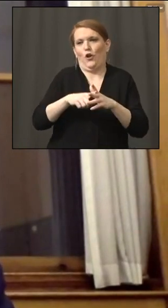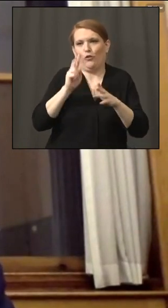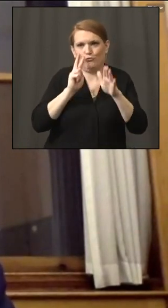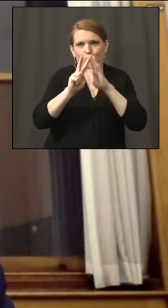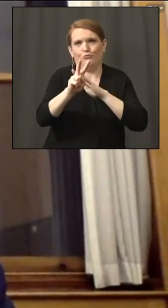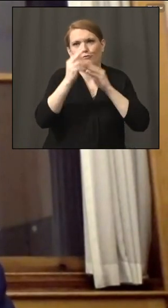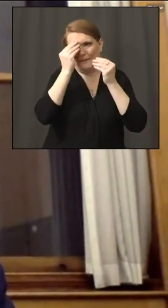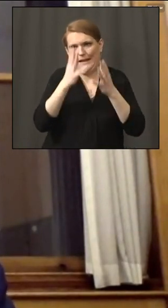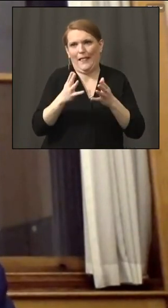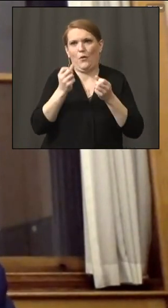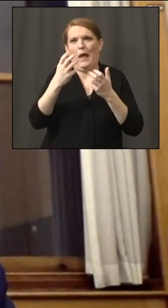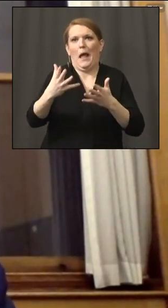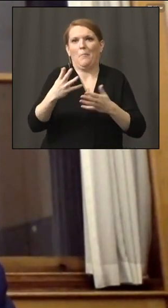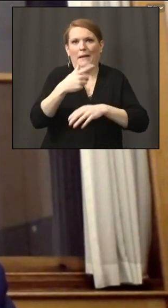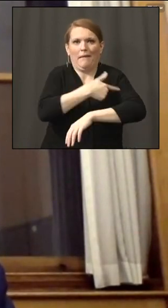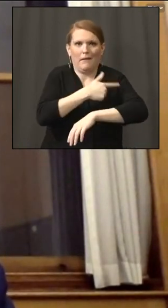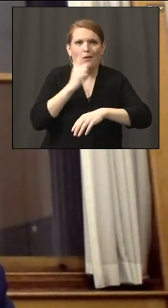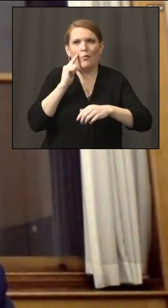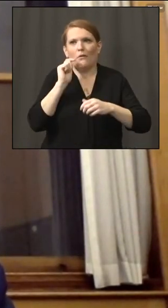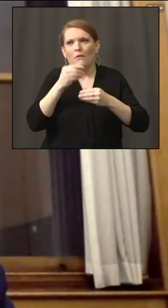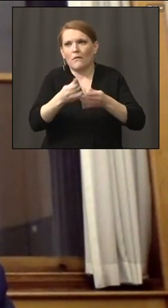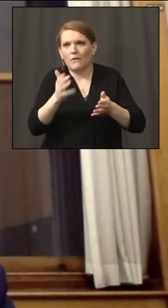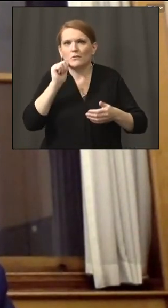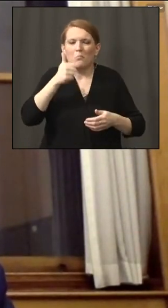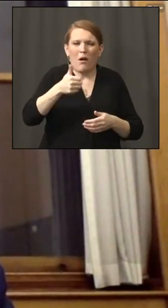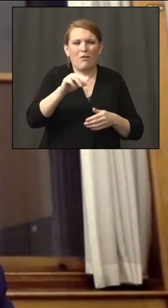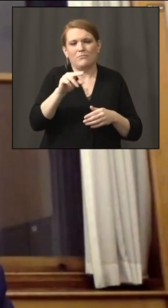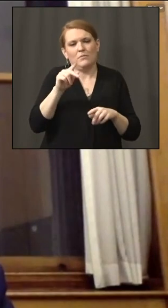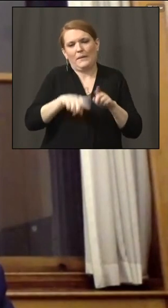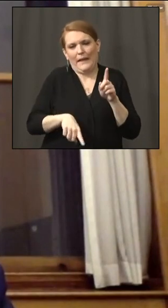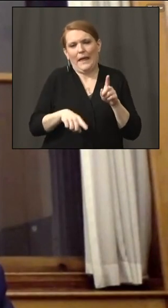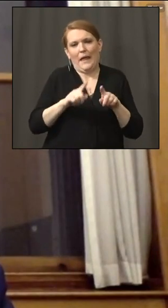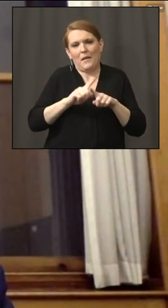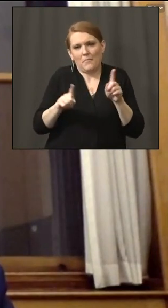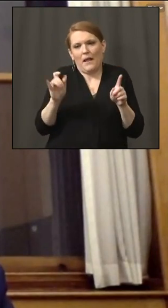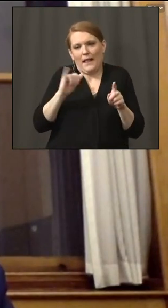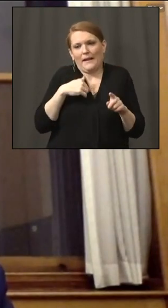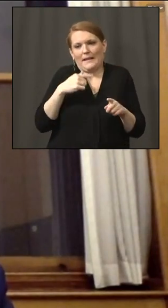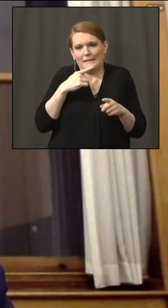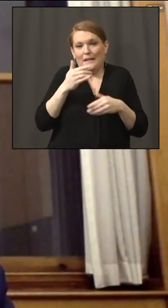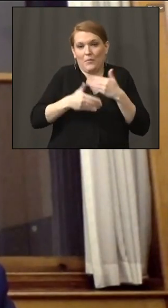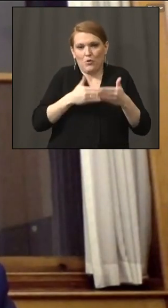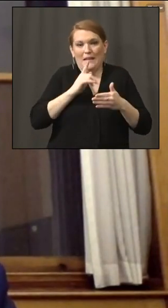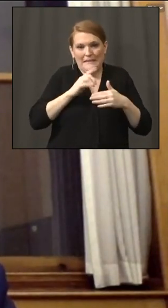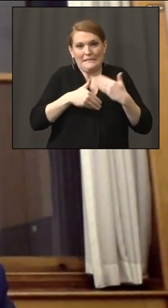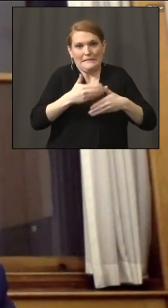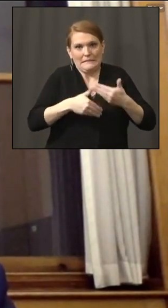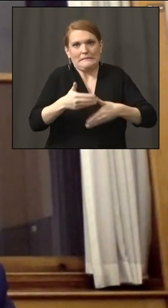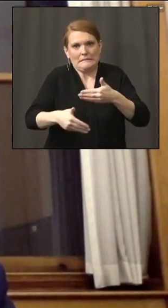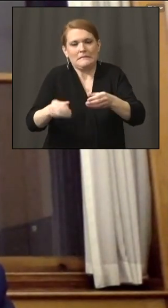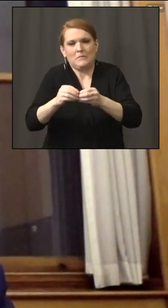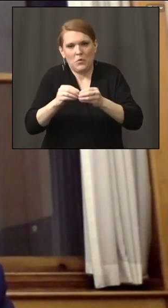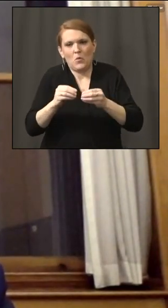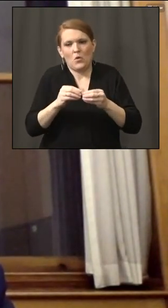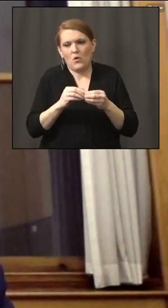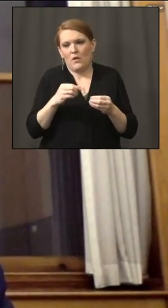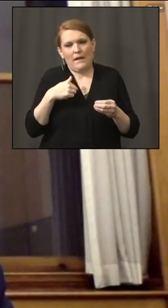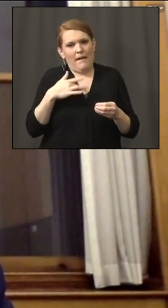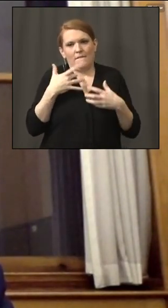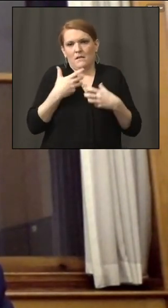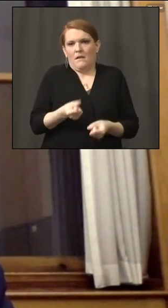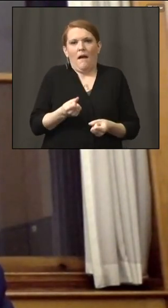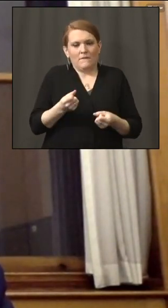you know, the teams are ramping up, as I mentioned, and, you know, we're going to be very confident we're going to be